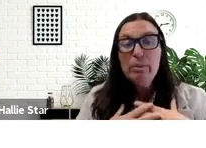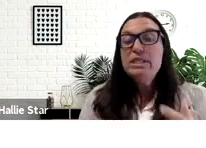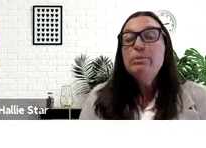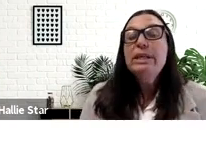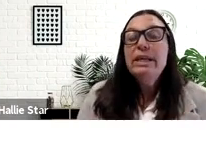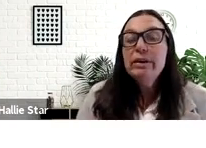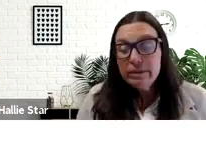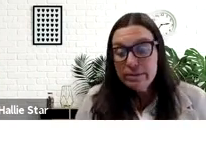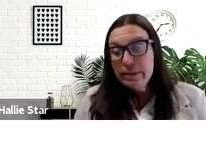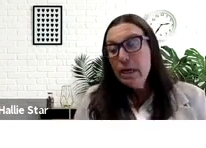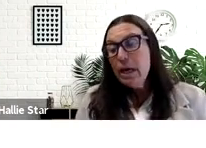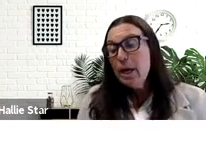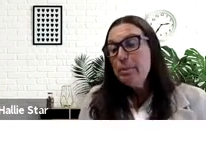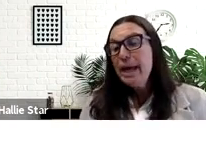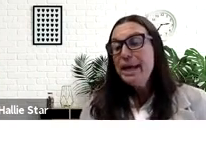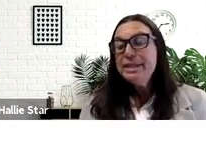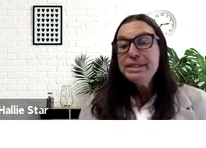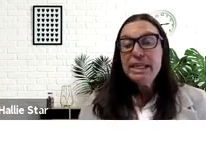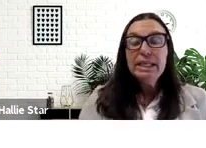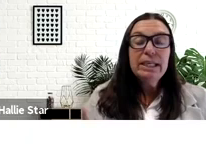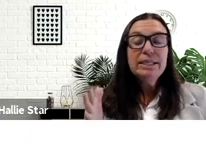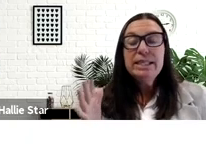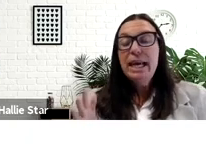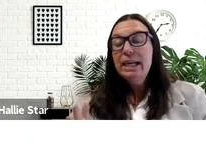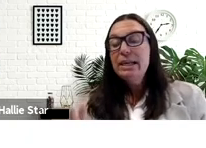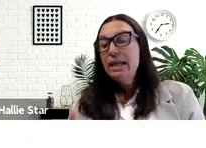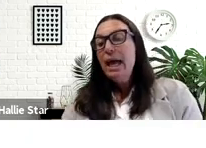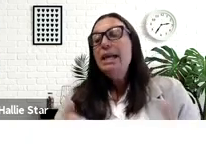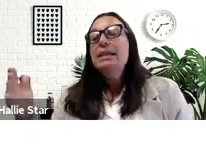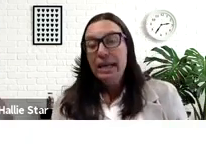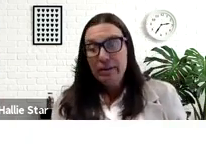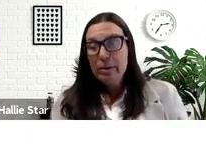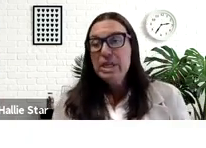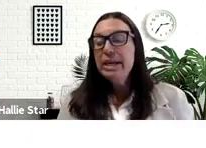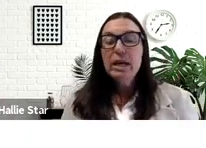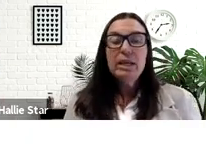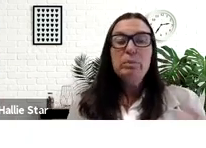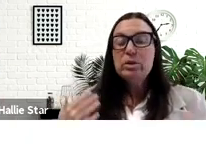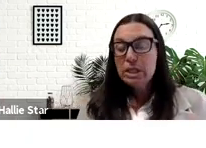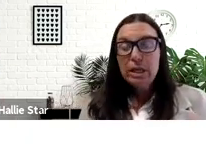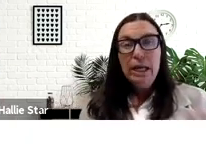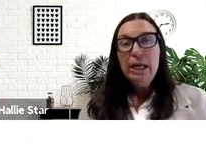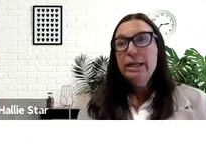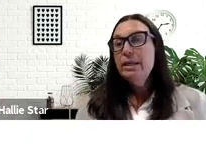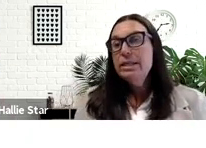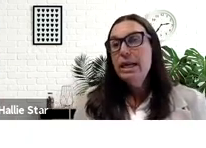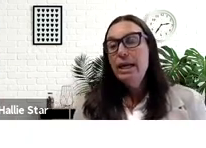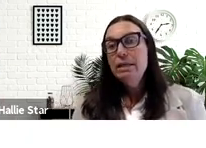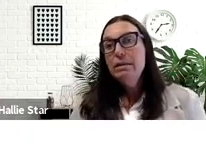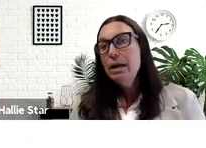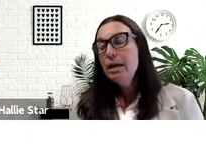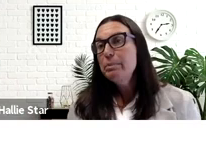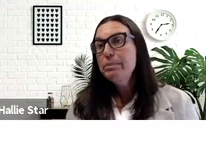It's typically narrative, and it can contain anything, from dialogue and emotion. It can